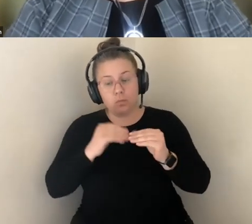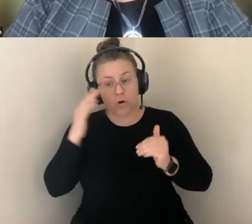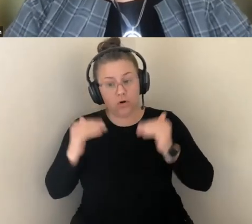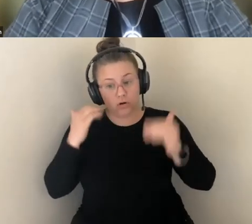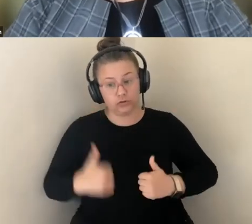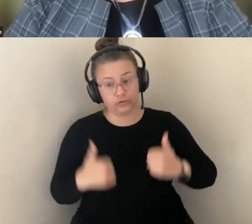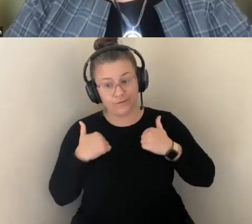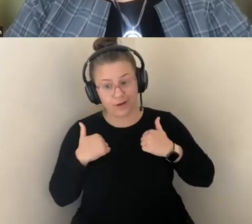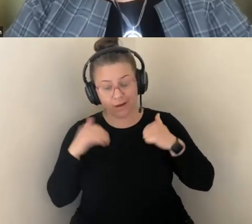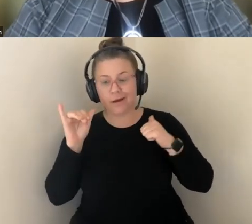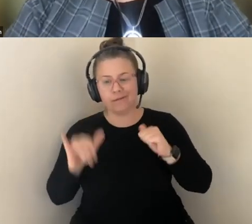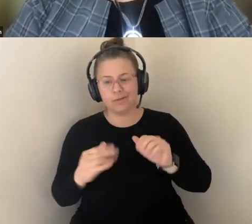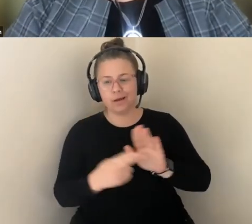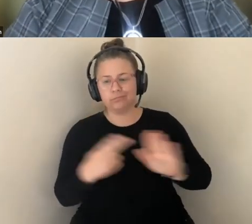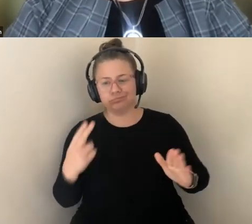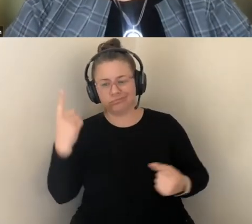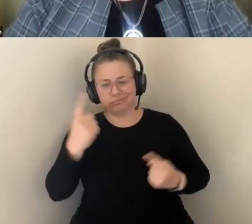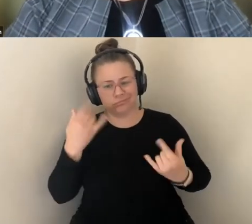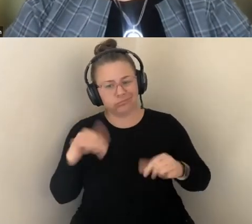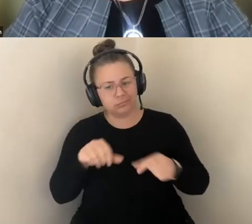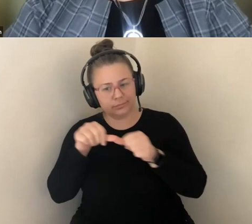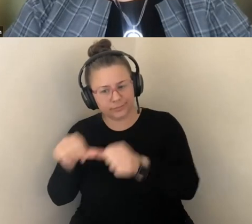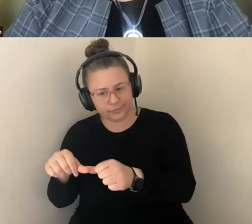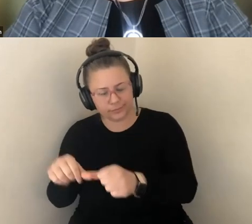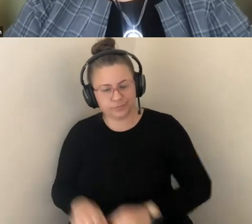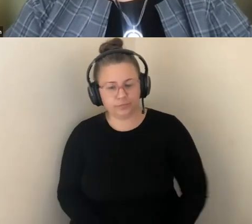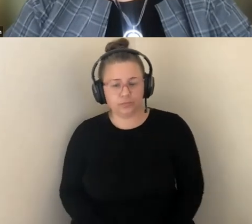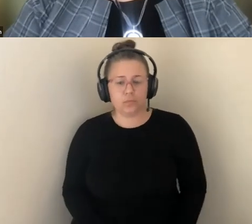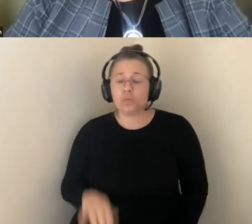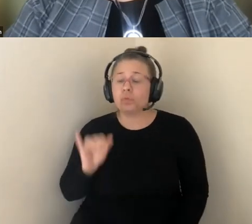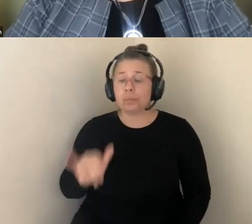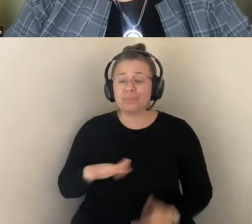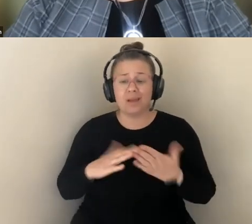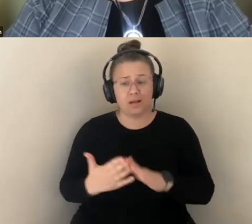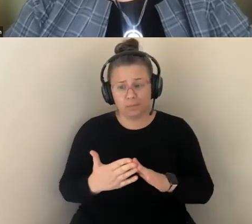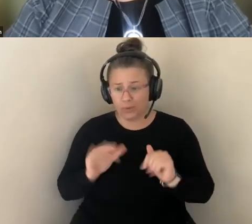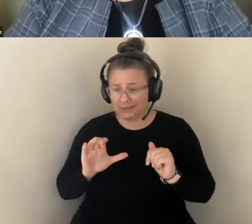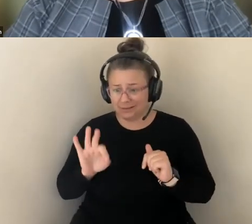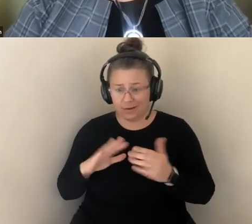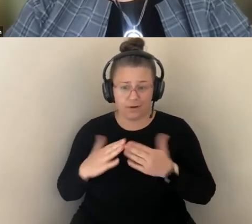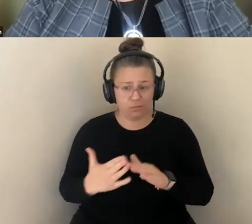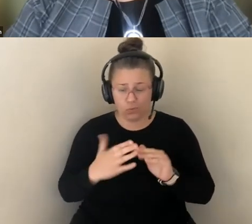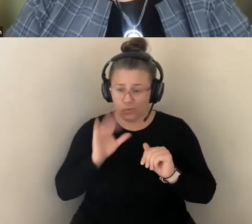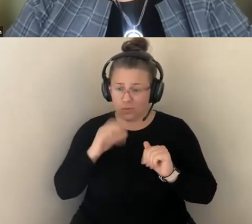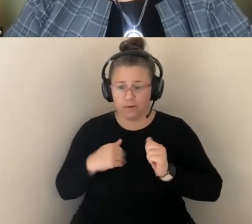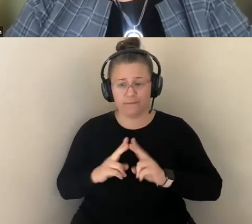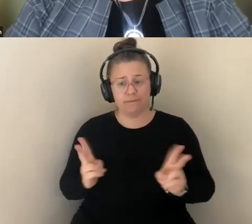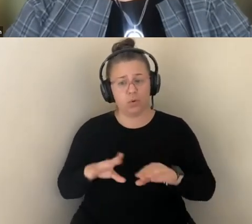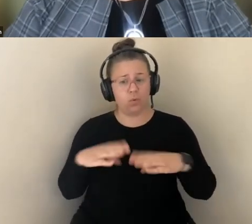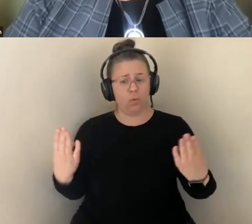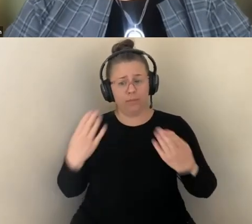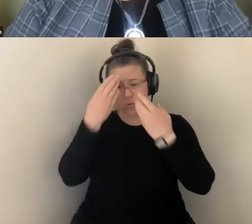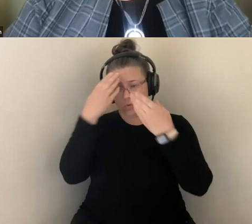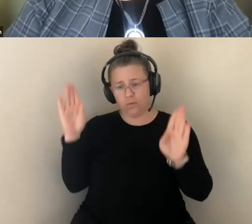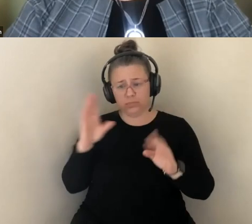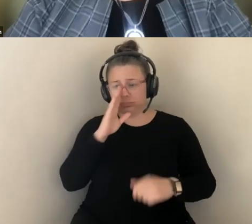ALSO SOMETIMES FACILITATE REALLY FRANK DISCUSSIONS ABOUT WHAT IT MEANS TO HAVE A LIMITED LIFE EXPECTANCY, WHICH BRINGS INTO